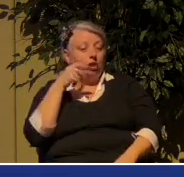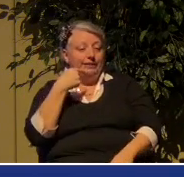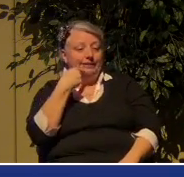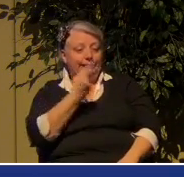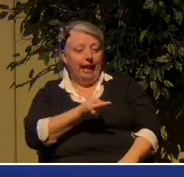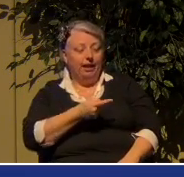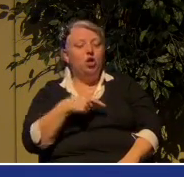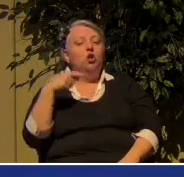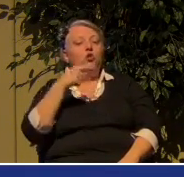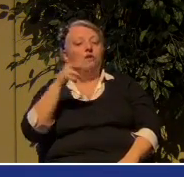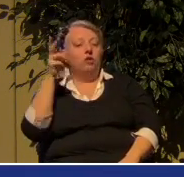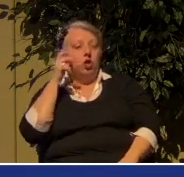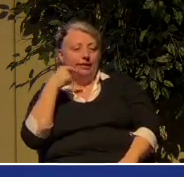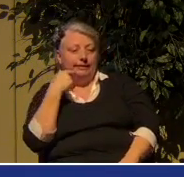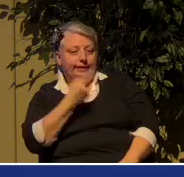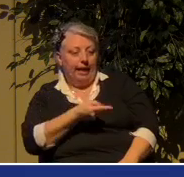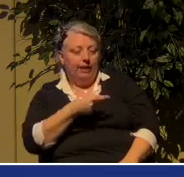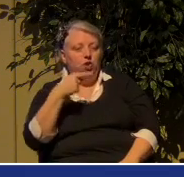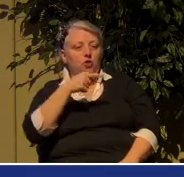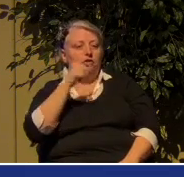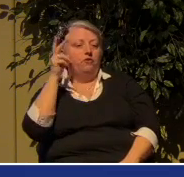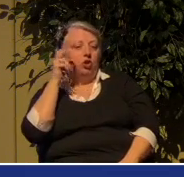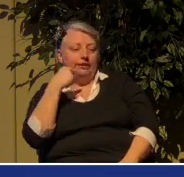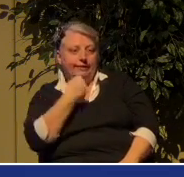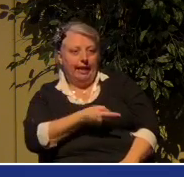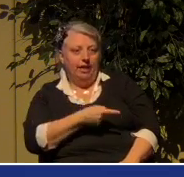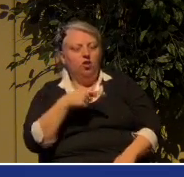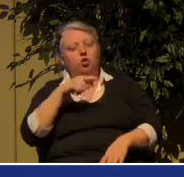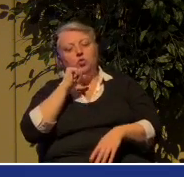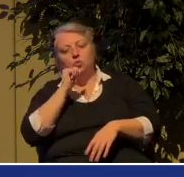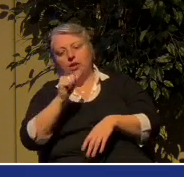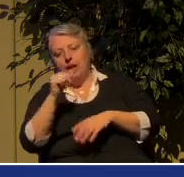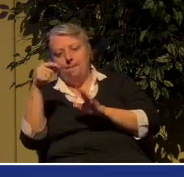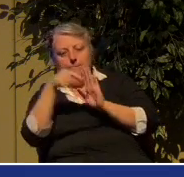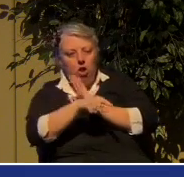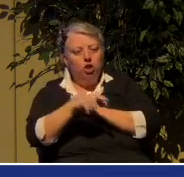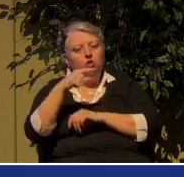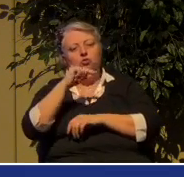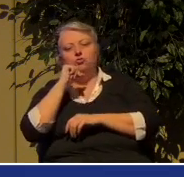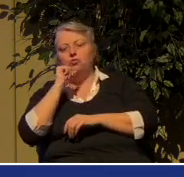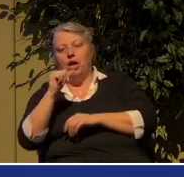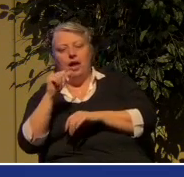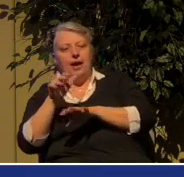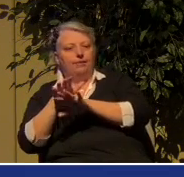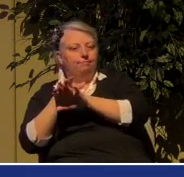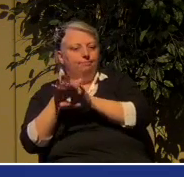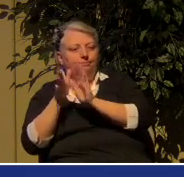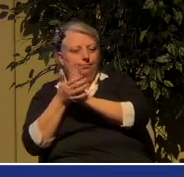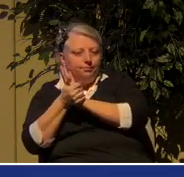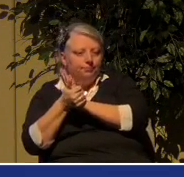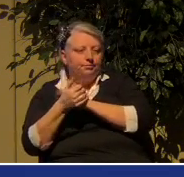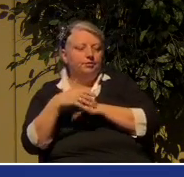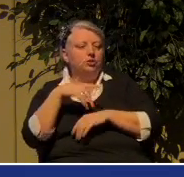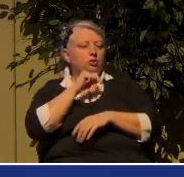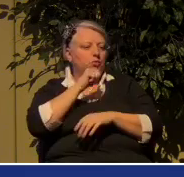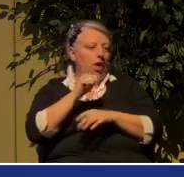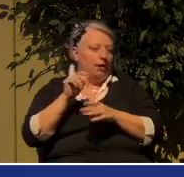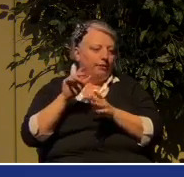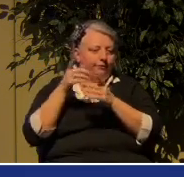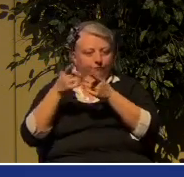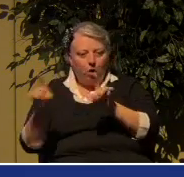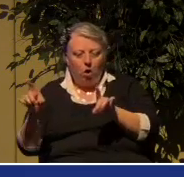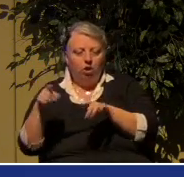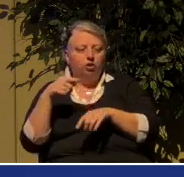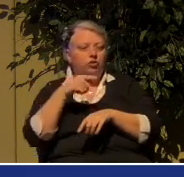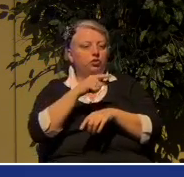You have heard it said, you shall not murder. You've heard it said, don't commit adultery. You've heard it said, don't get divorced. You've heard